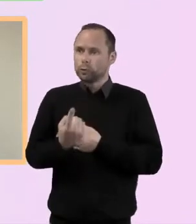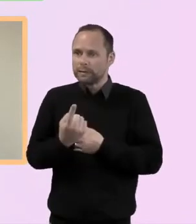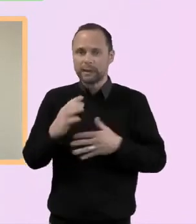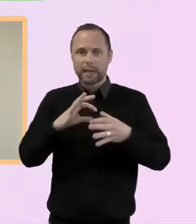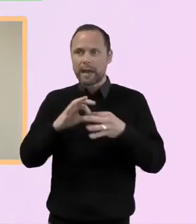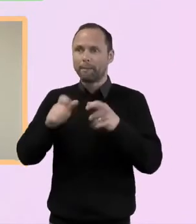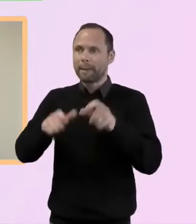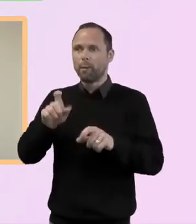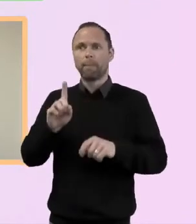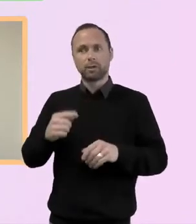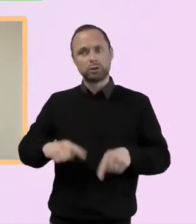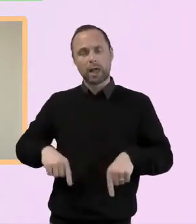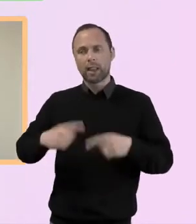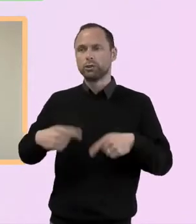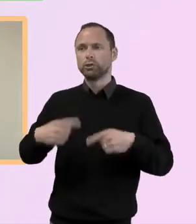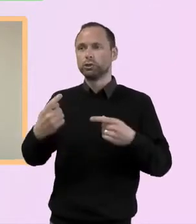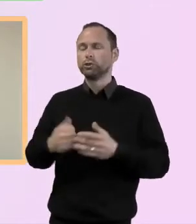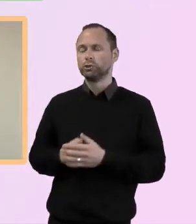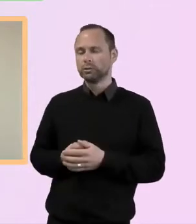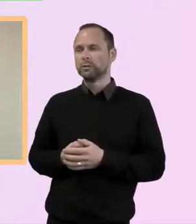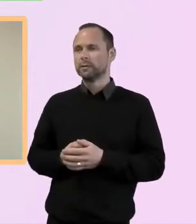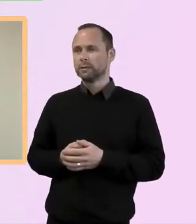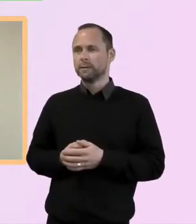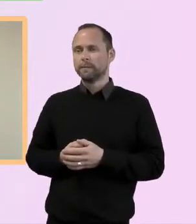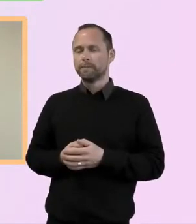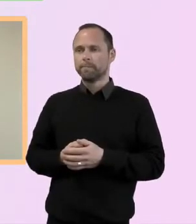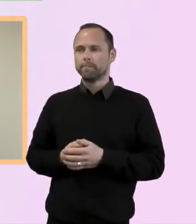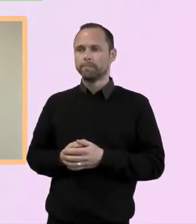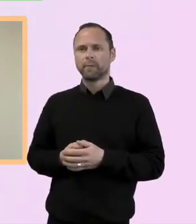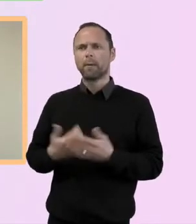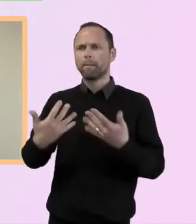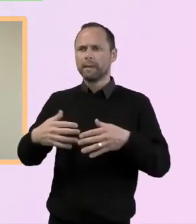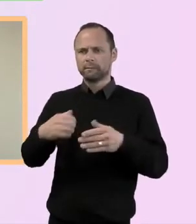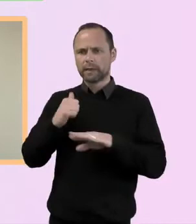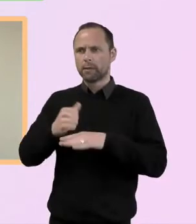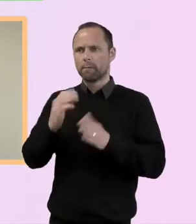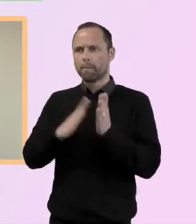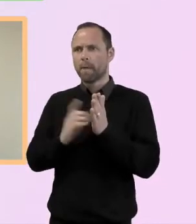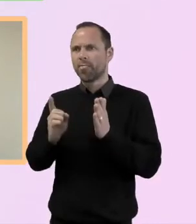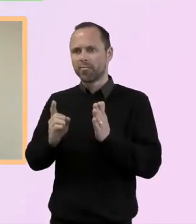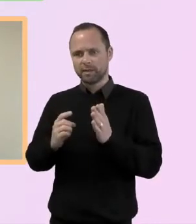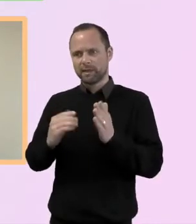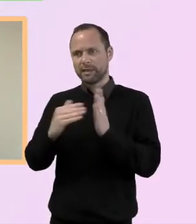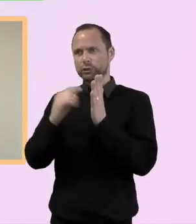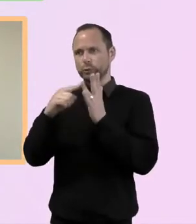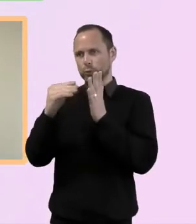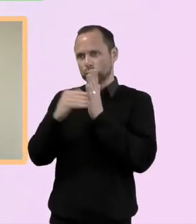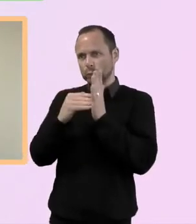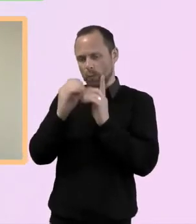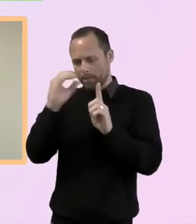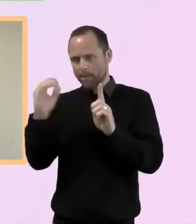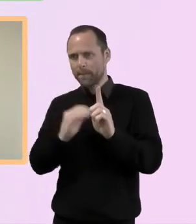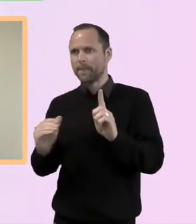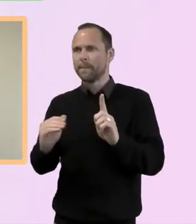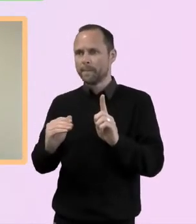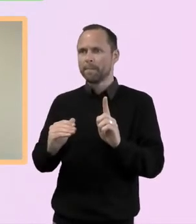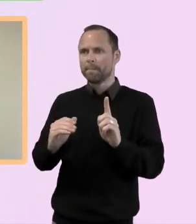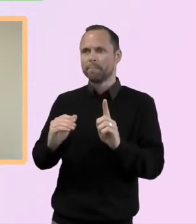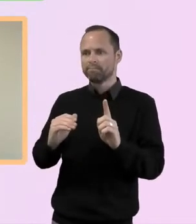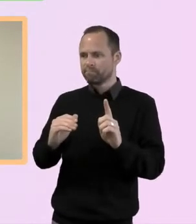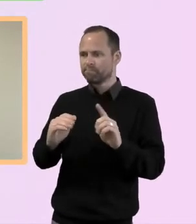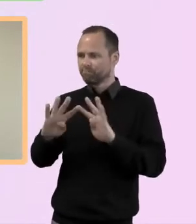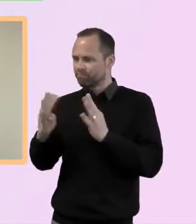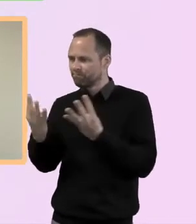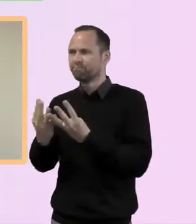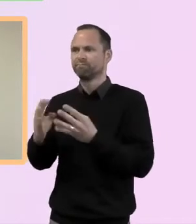it's been a challenge for sure. And we did do a sort of a monthly Zoom to keep things ticking over for people who could engage that way. But a